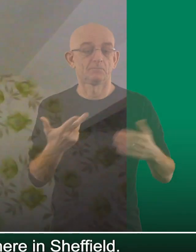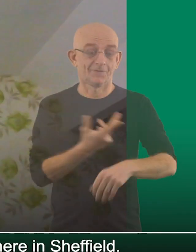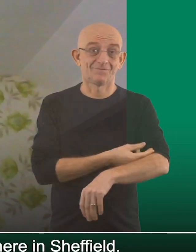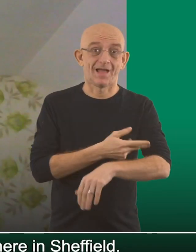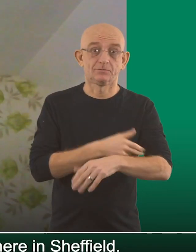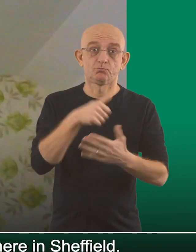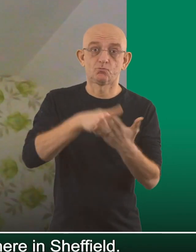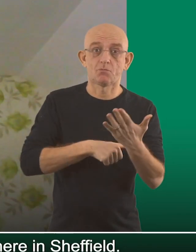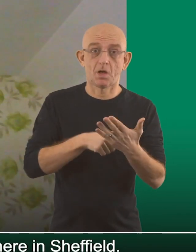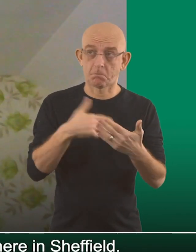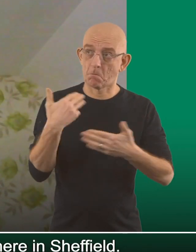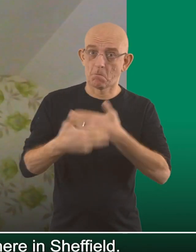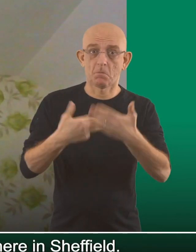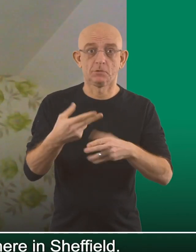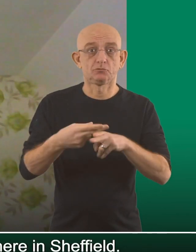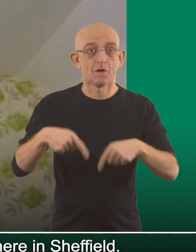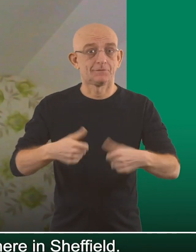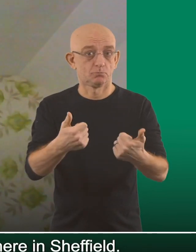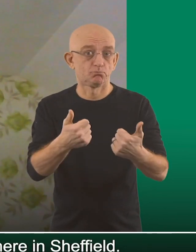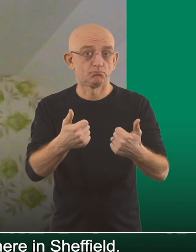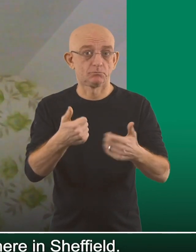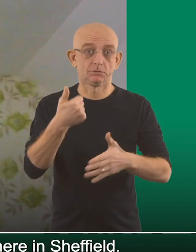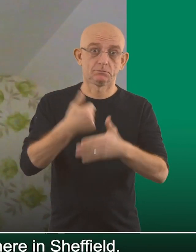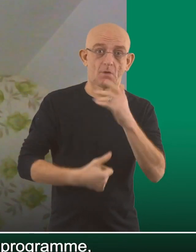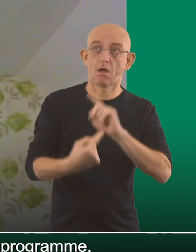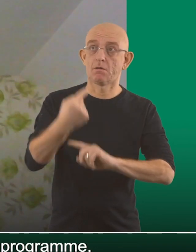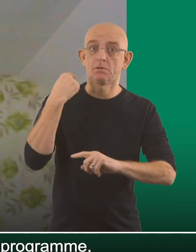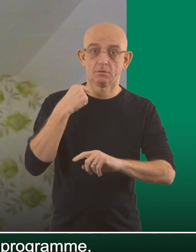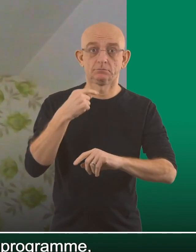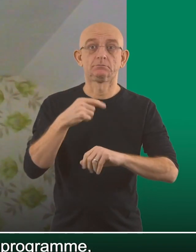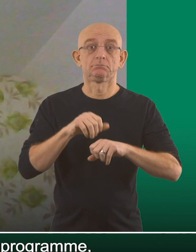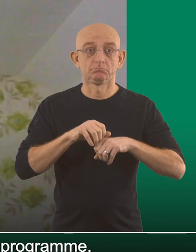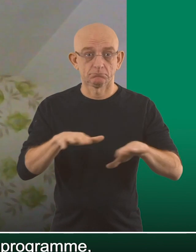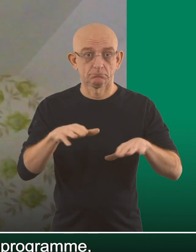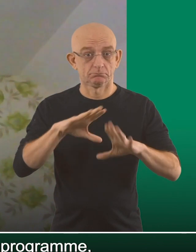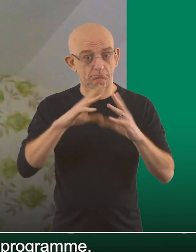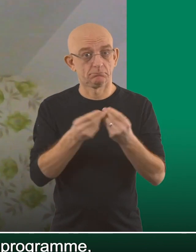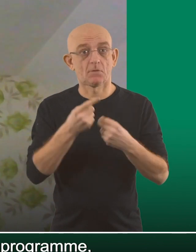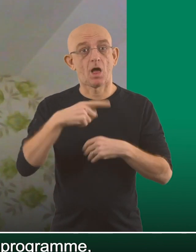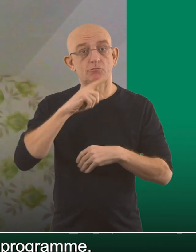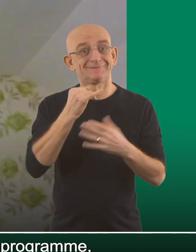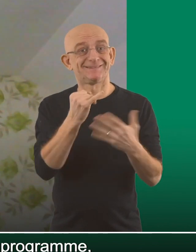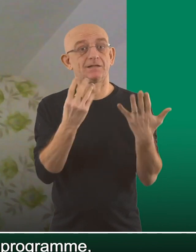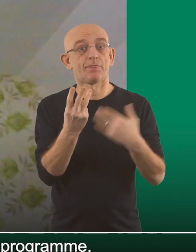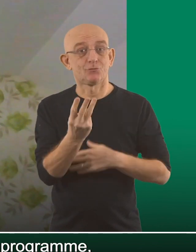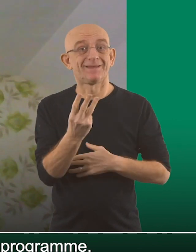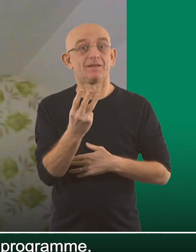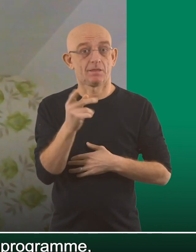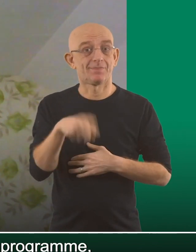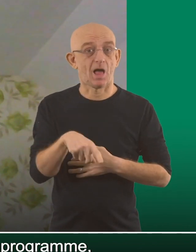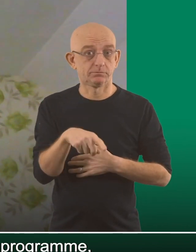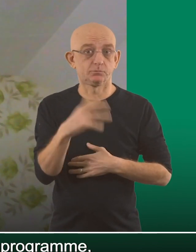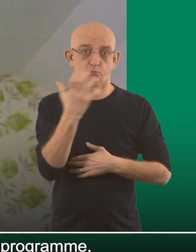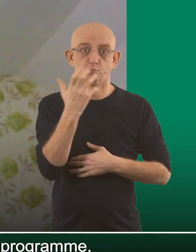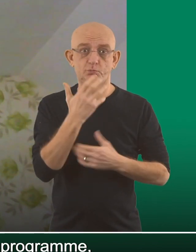The vaccination programme is going well. Here in Sheffield, since the beginning of the vaccination programme, we've now vaccinated 160